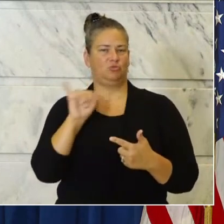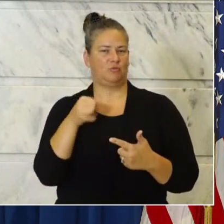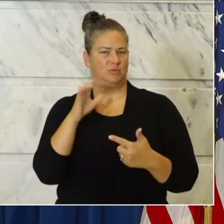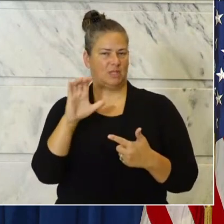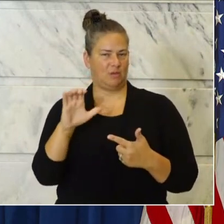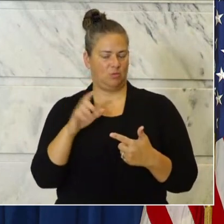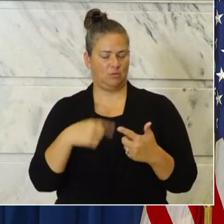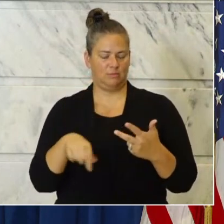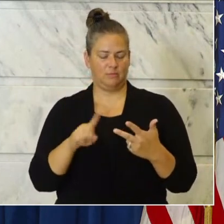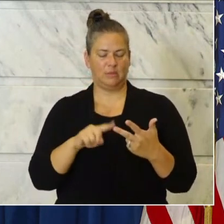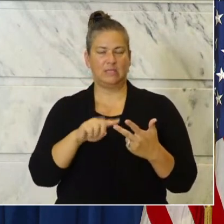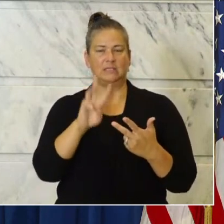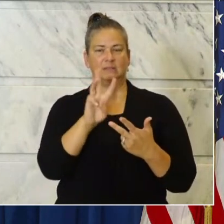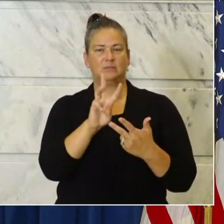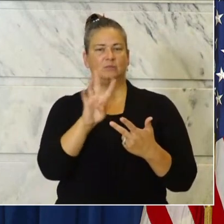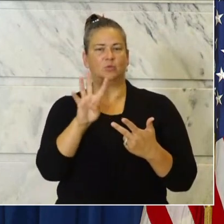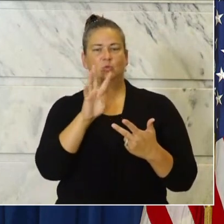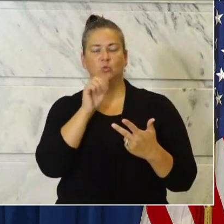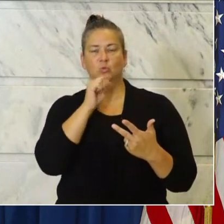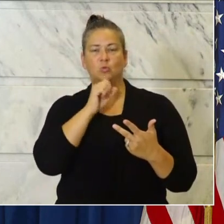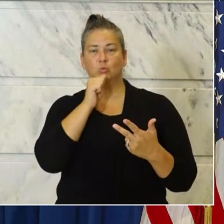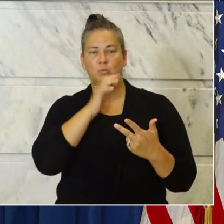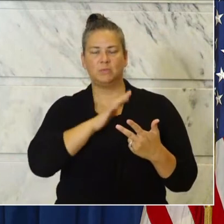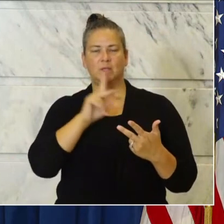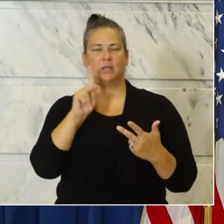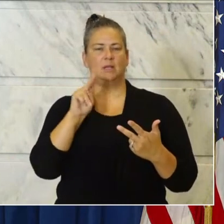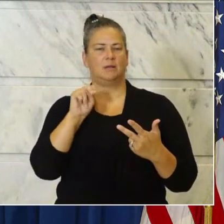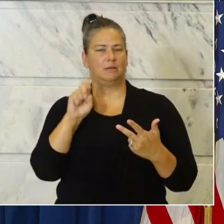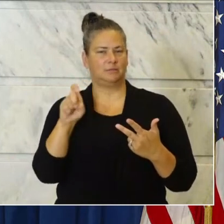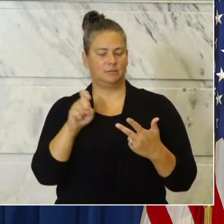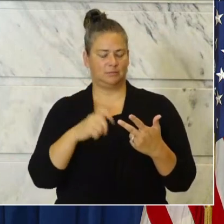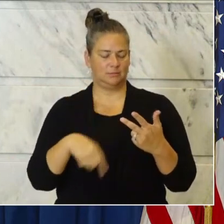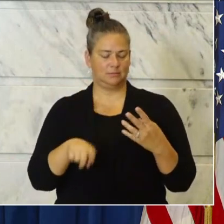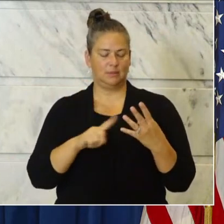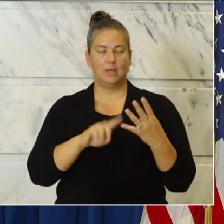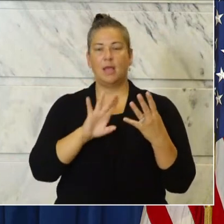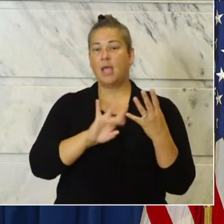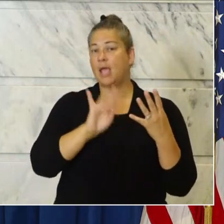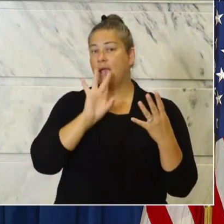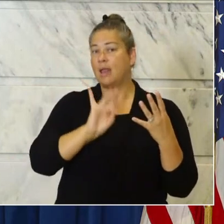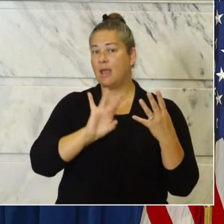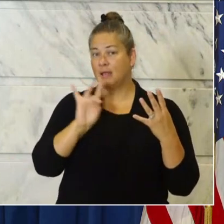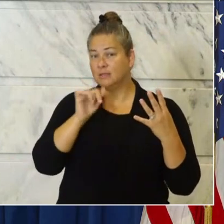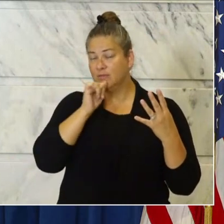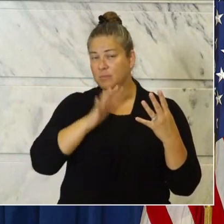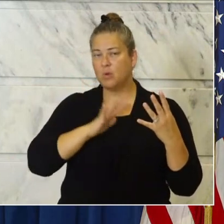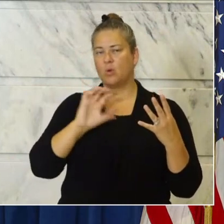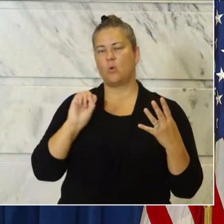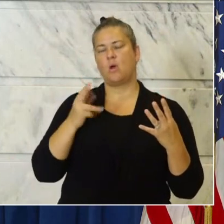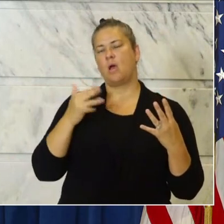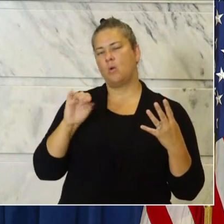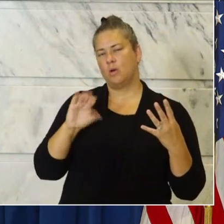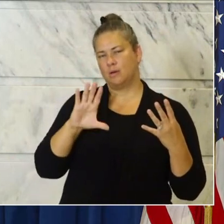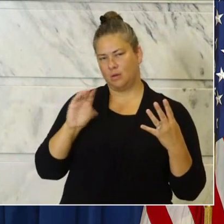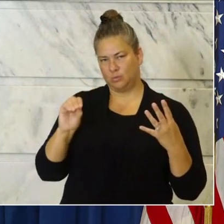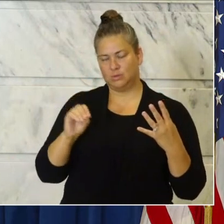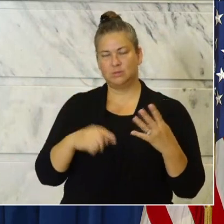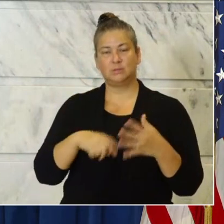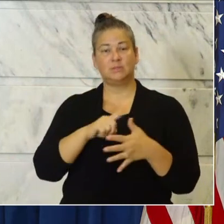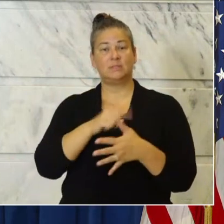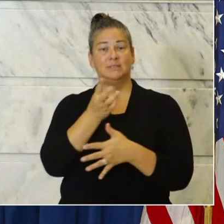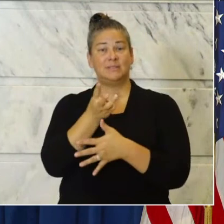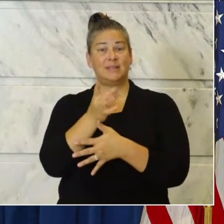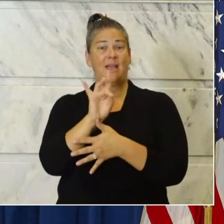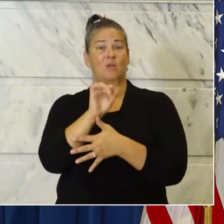County, a 64 year old woman from Knox County, an 88 year old female from Ohio County, a 68